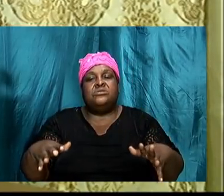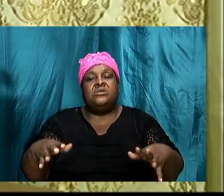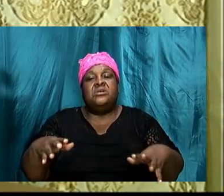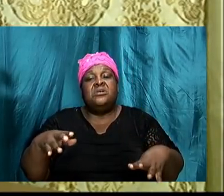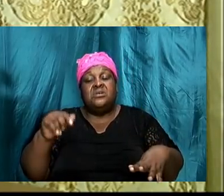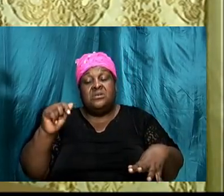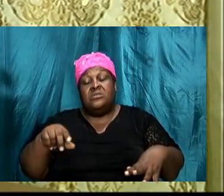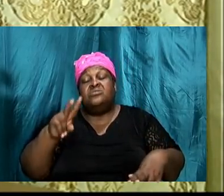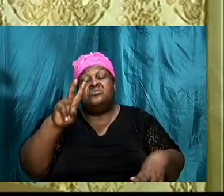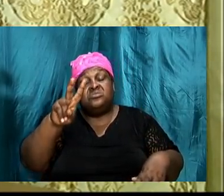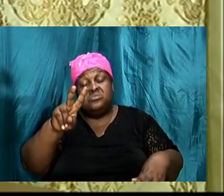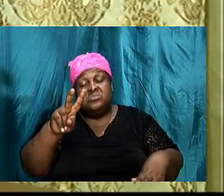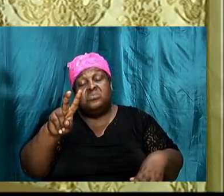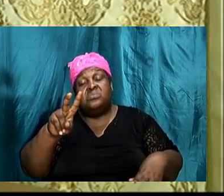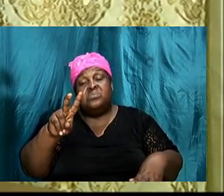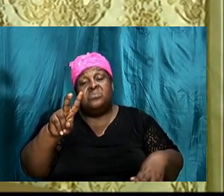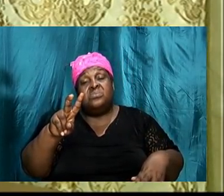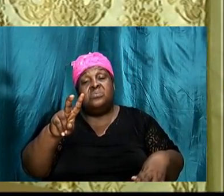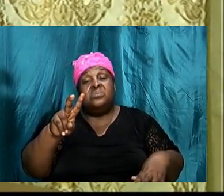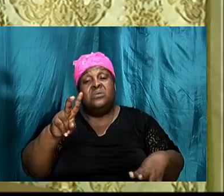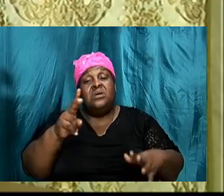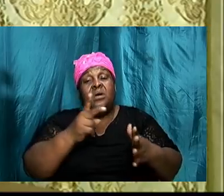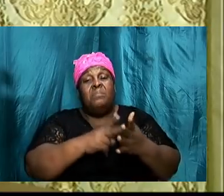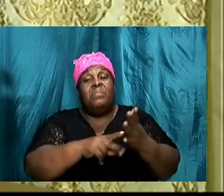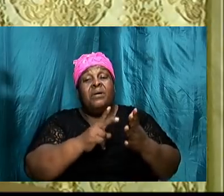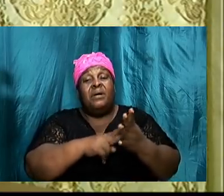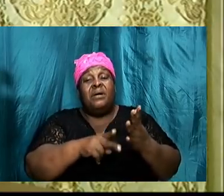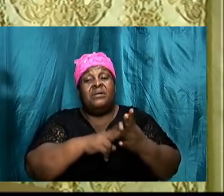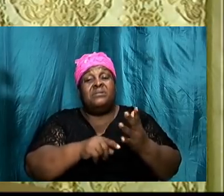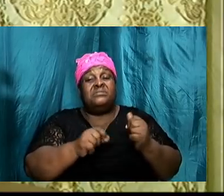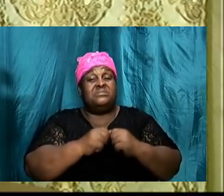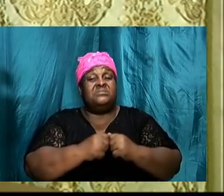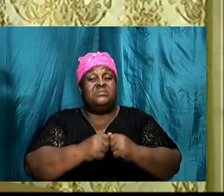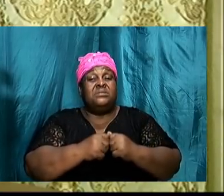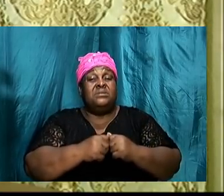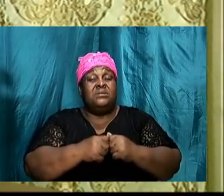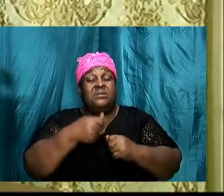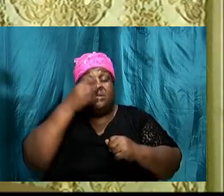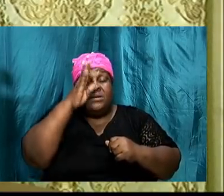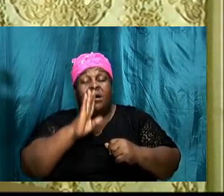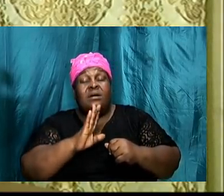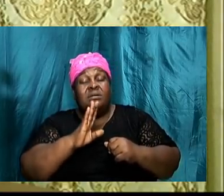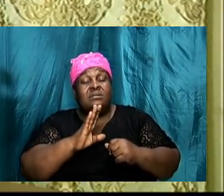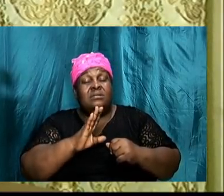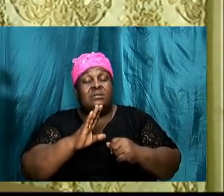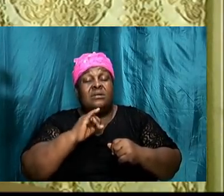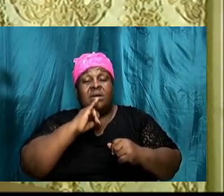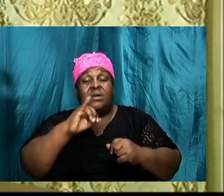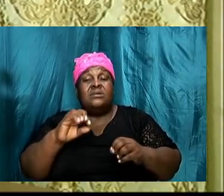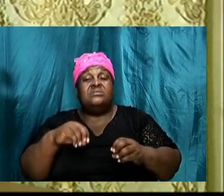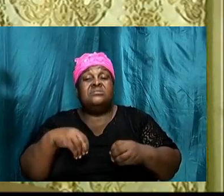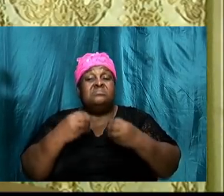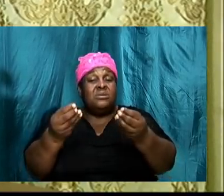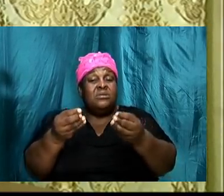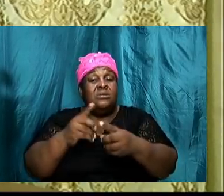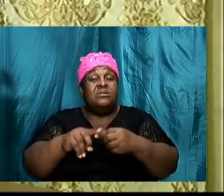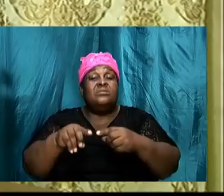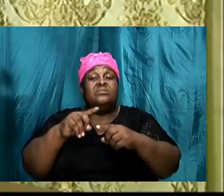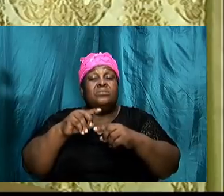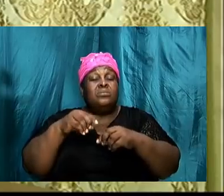of our life first of all we need to understand that God is committed to our success